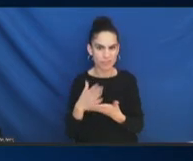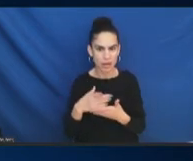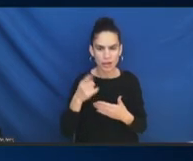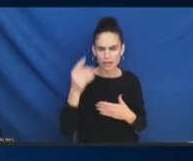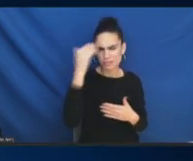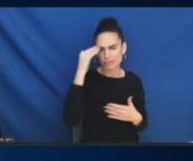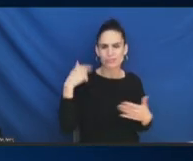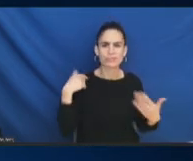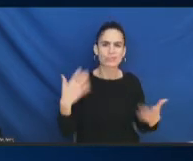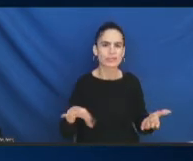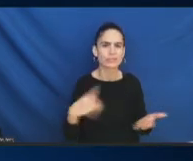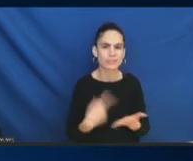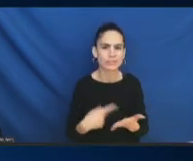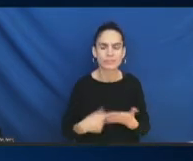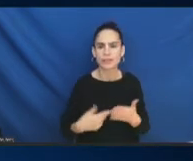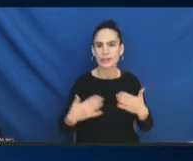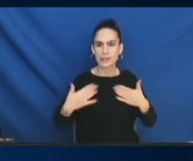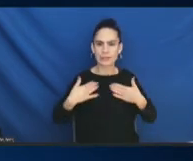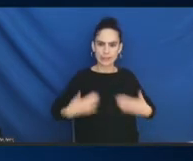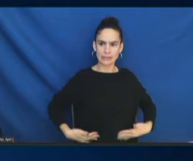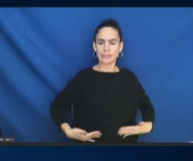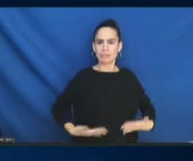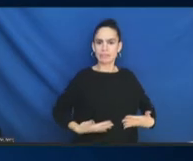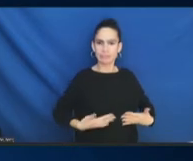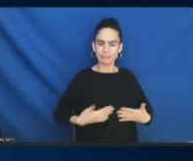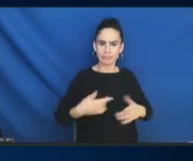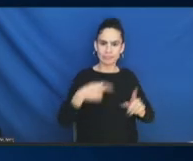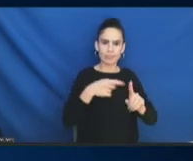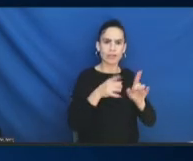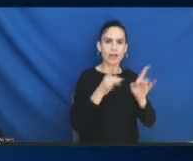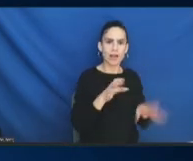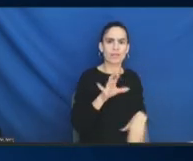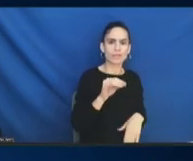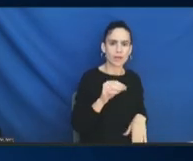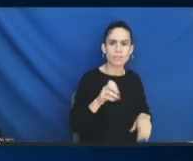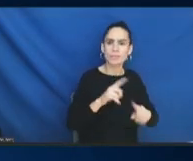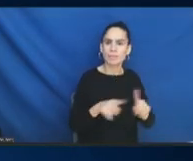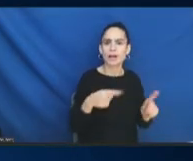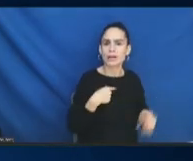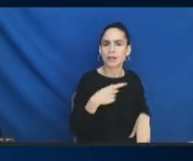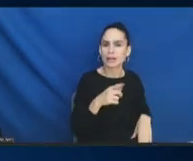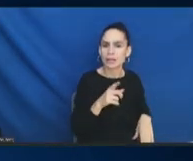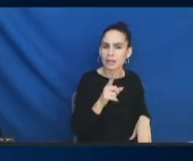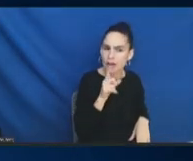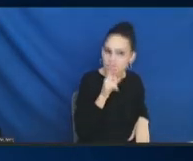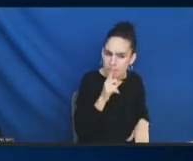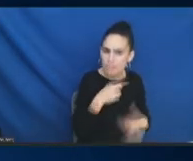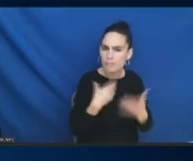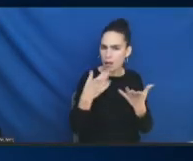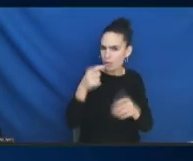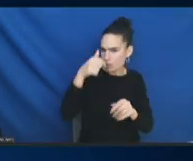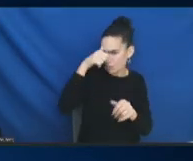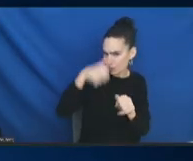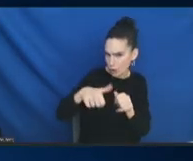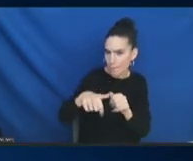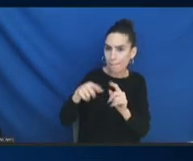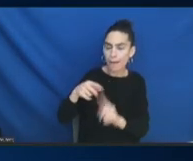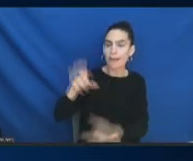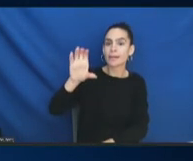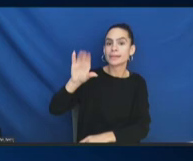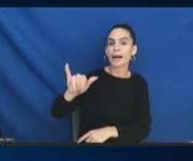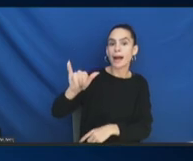just want to make sure we're not leaving out cyber crimes. A lot of that is sort of the beginning, you know, it's such a,